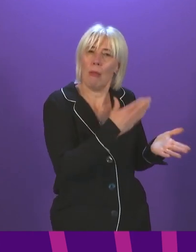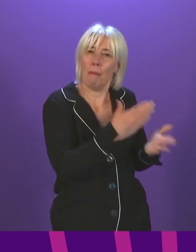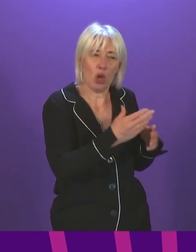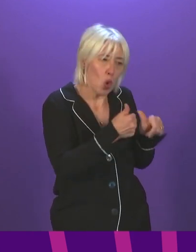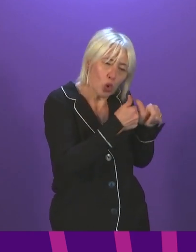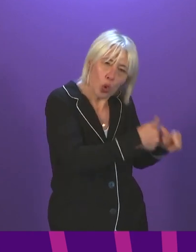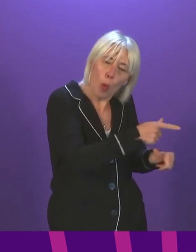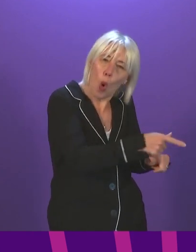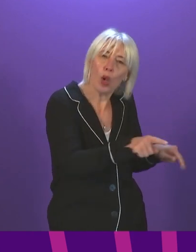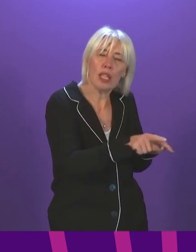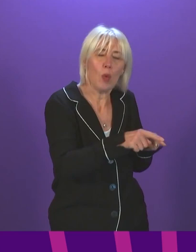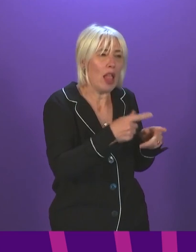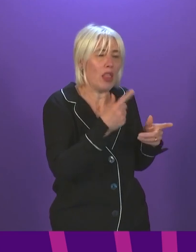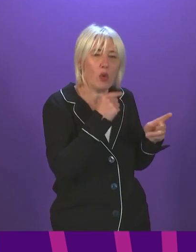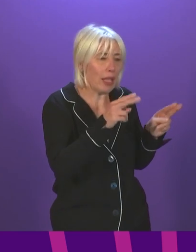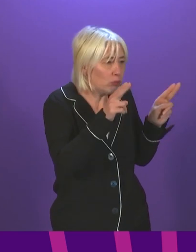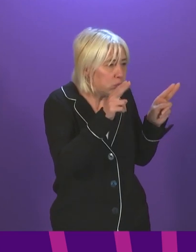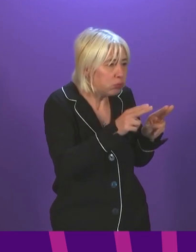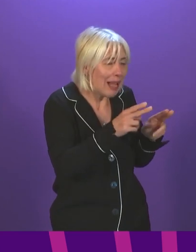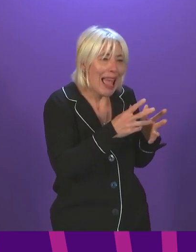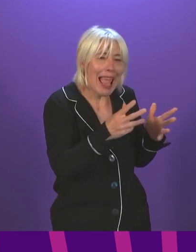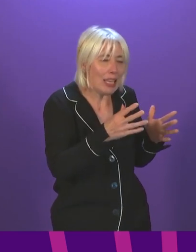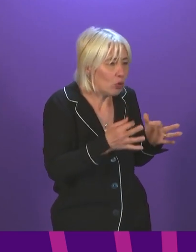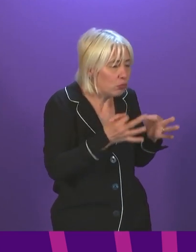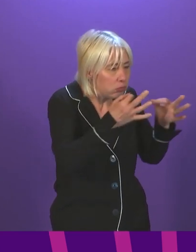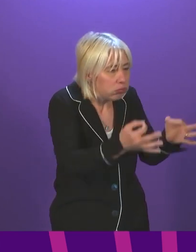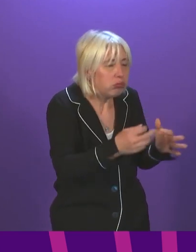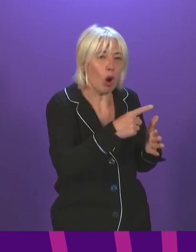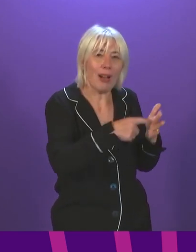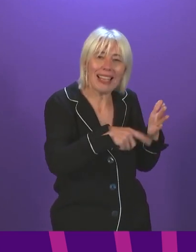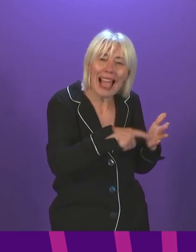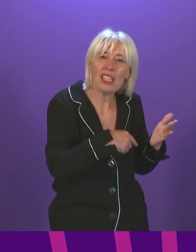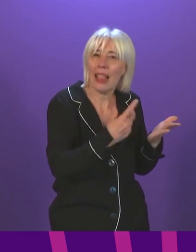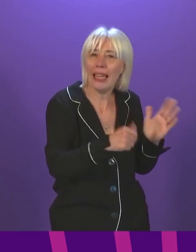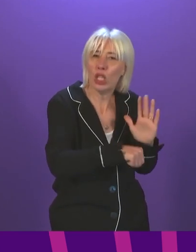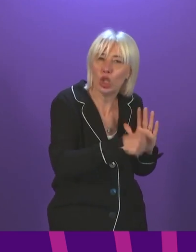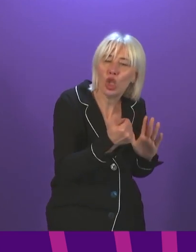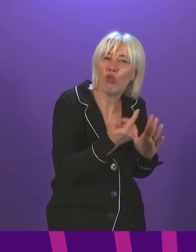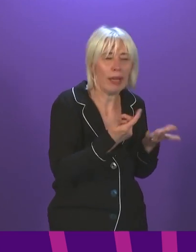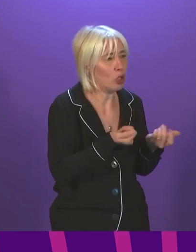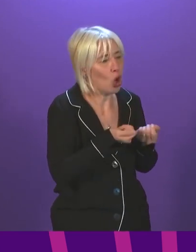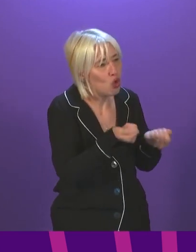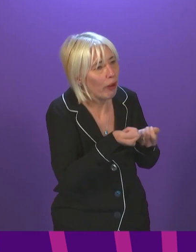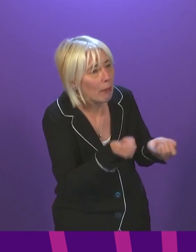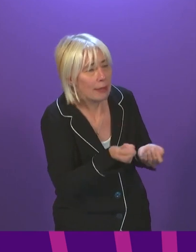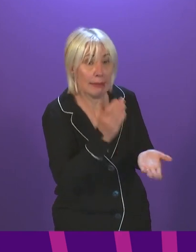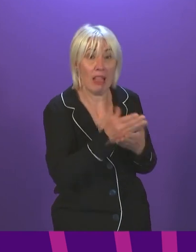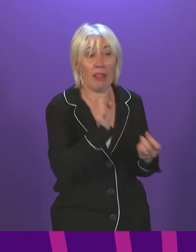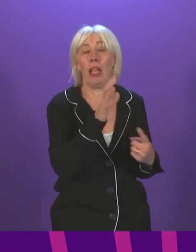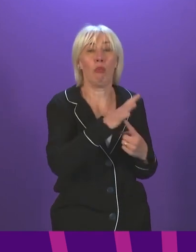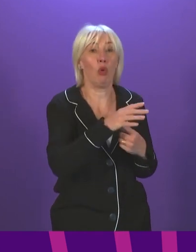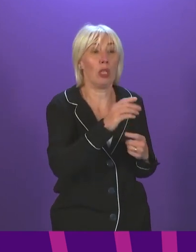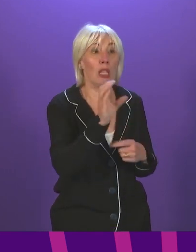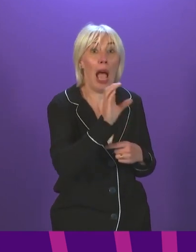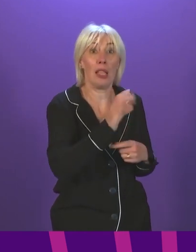to minimise any need to postpone or cancel elective treatments, to make sure that the most urgent treatment in cancer treatment,